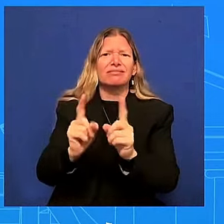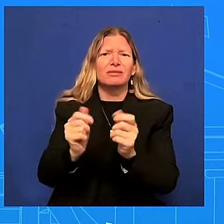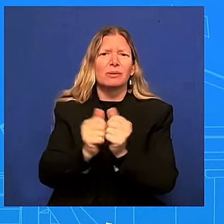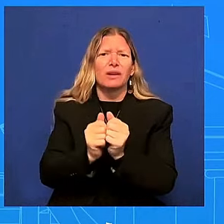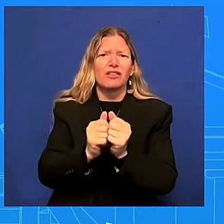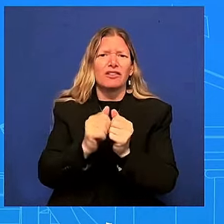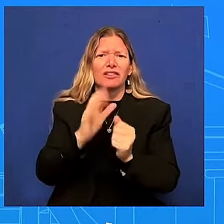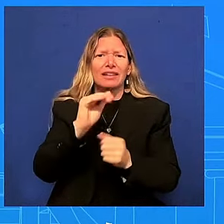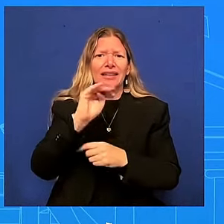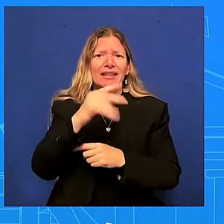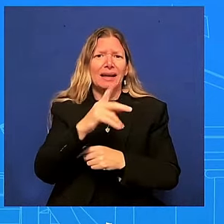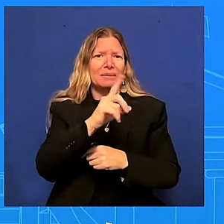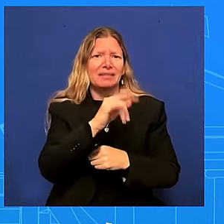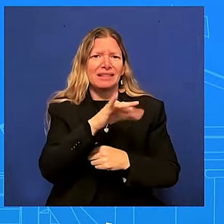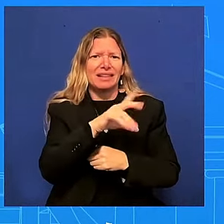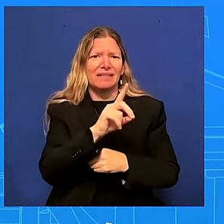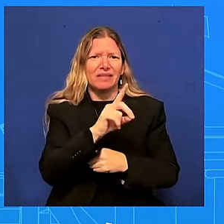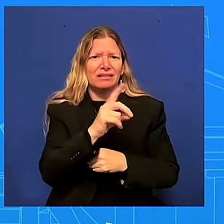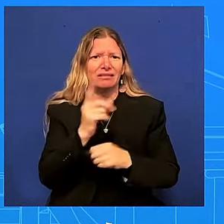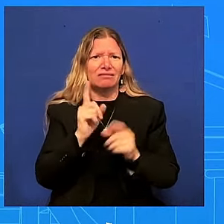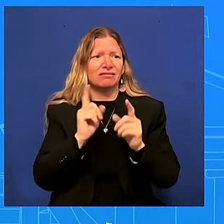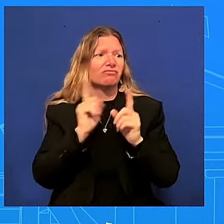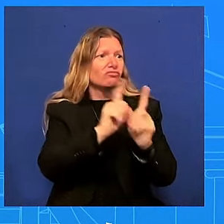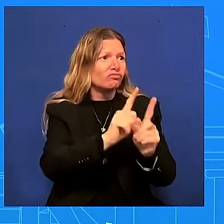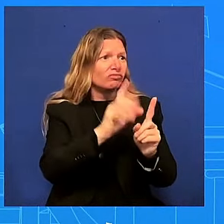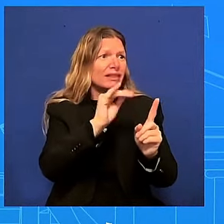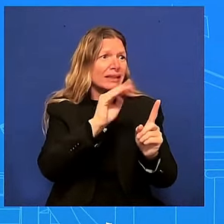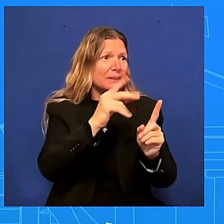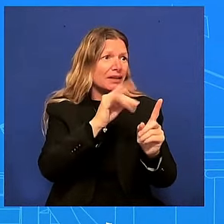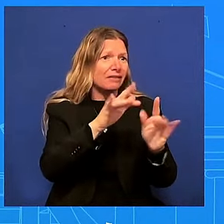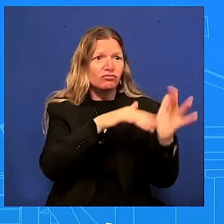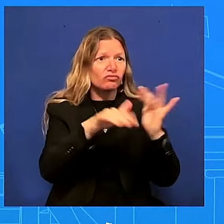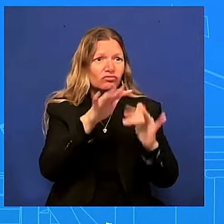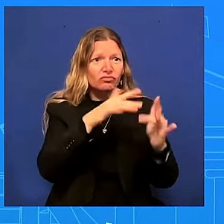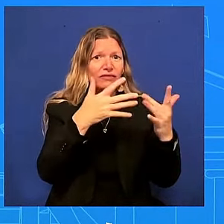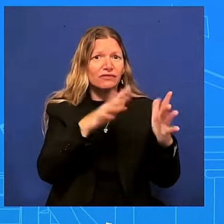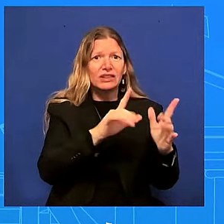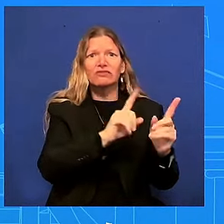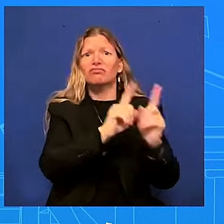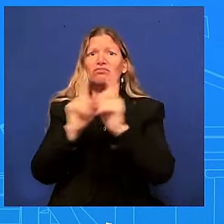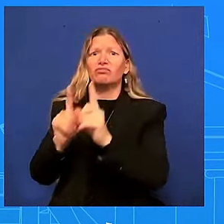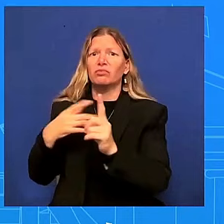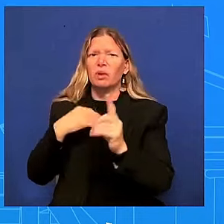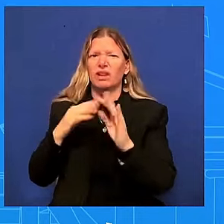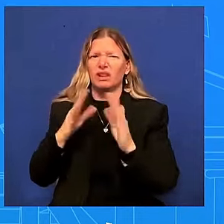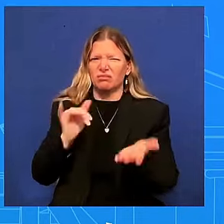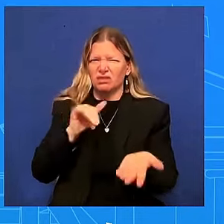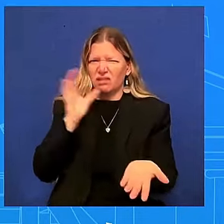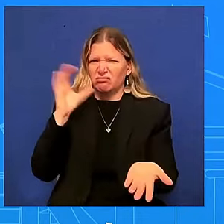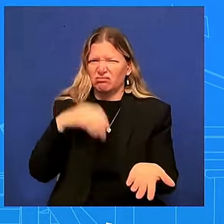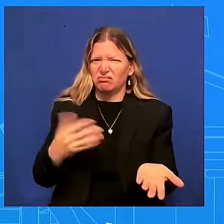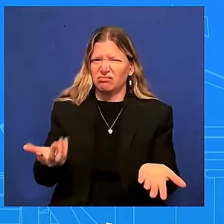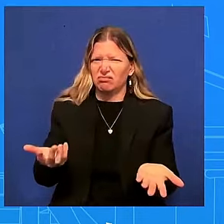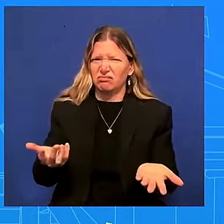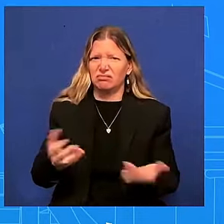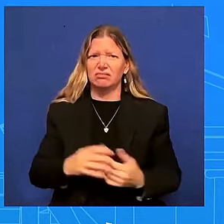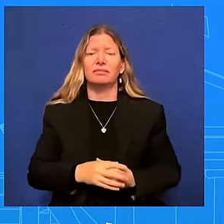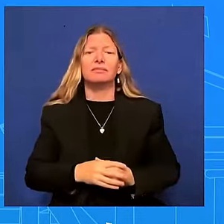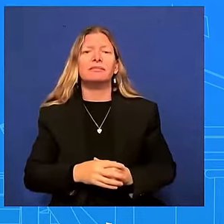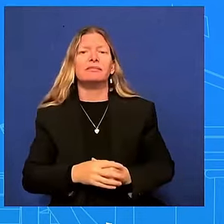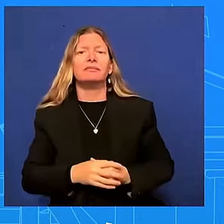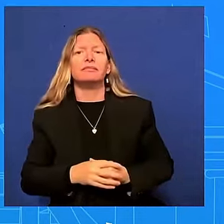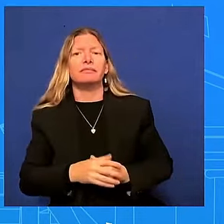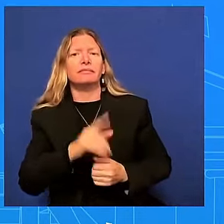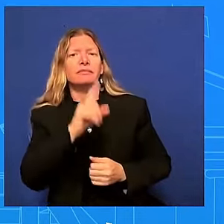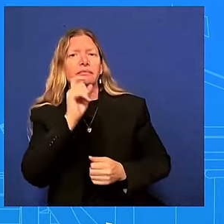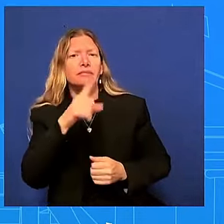uh this week okay thank you great i want to go back to that question that pelosi raised earlier today pelosi asks it is pelosi